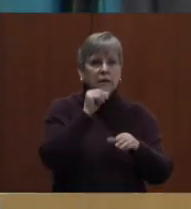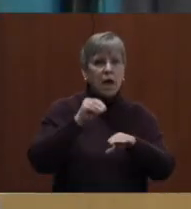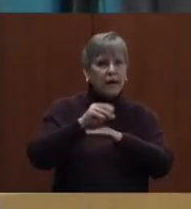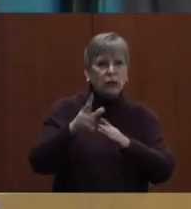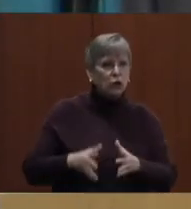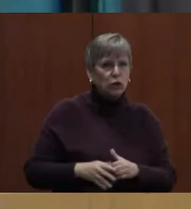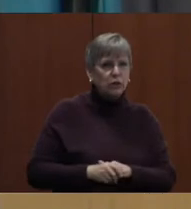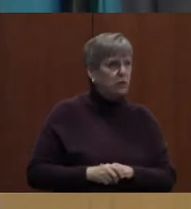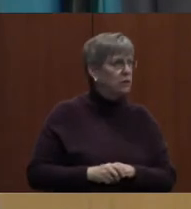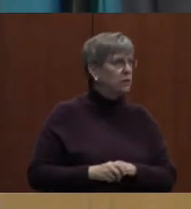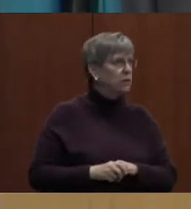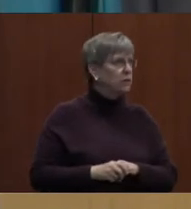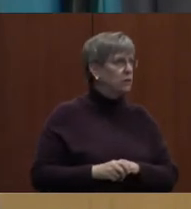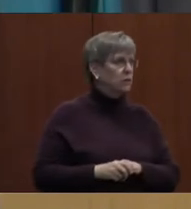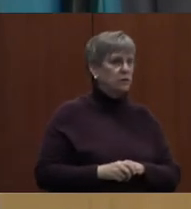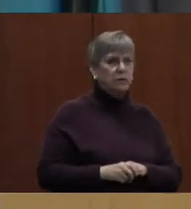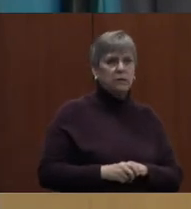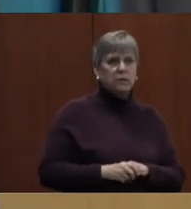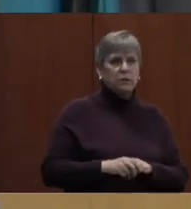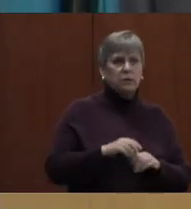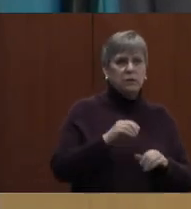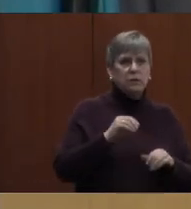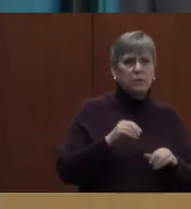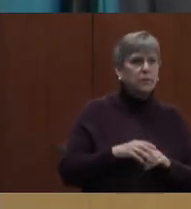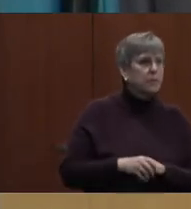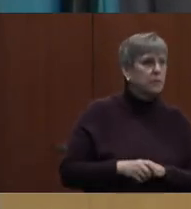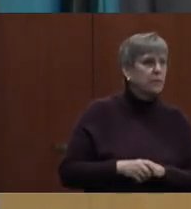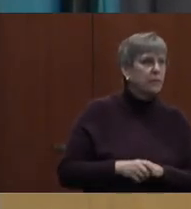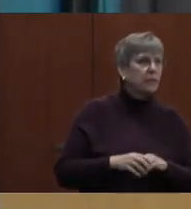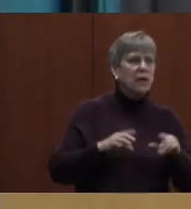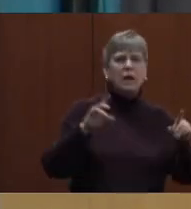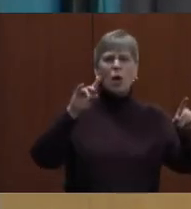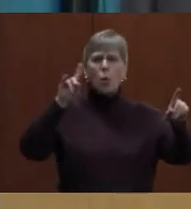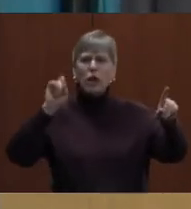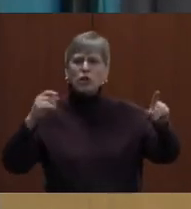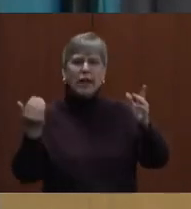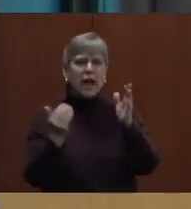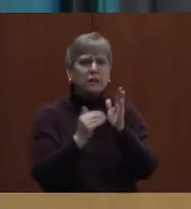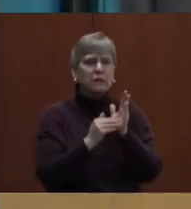Do a rough estimate of what that would be? Do your math.